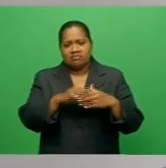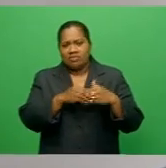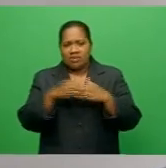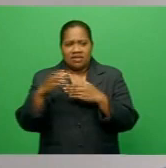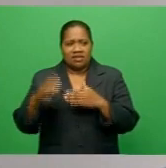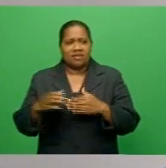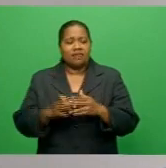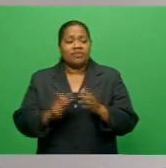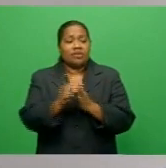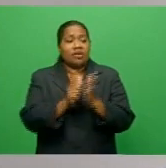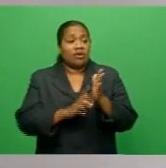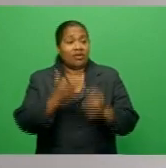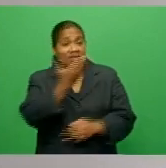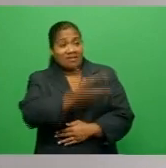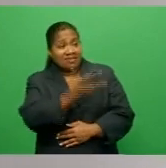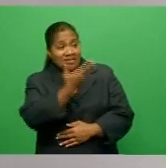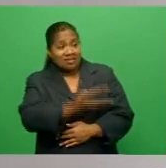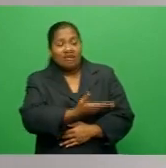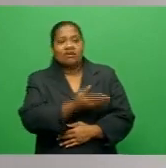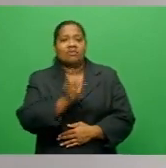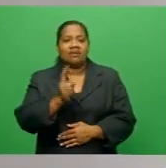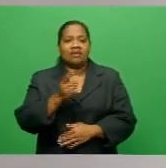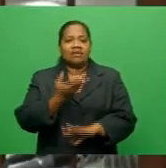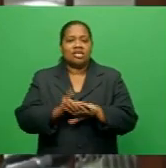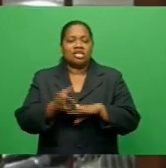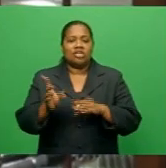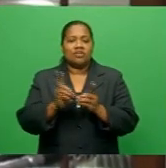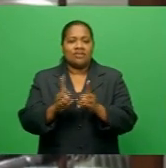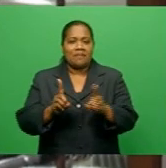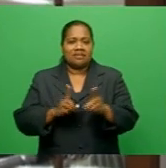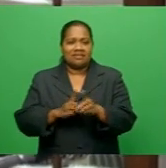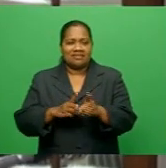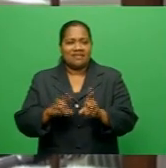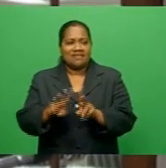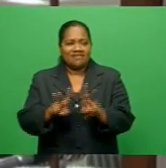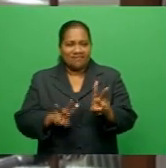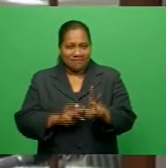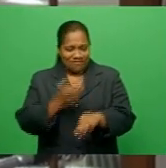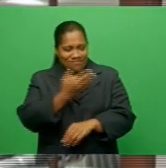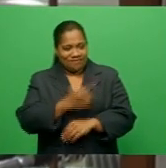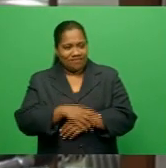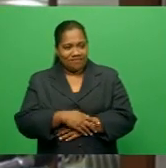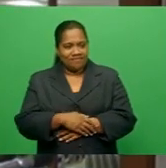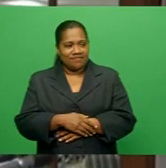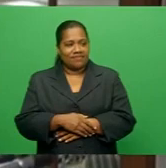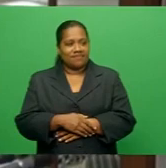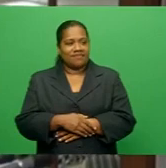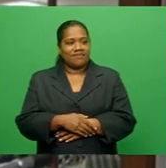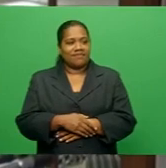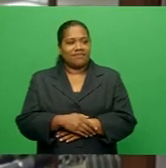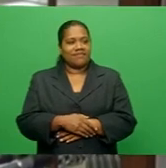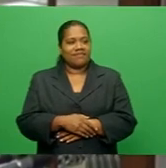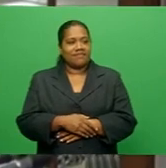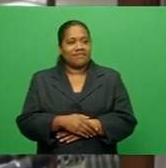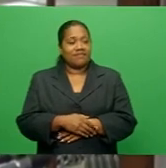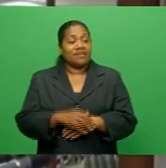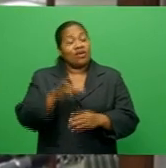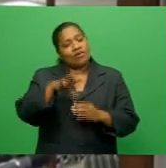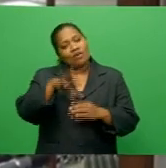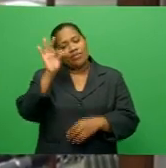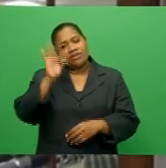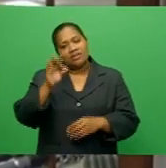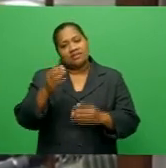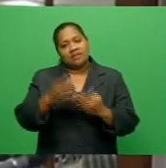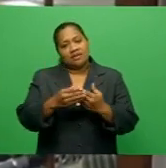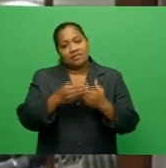Filemonibos Rongo is likely to be announced his new deputy. We have appointed our party leader and deputy party leader.